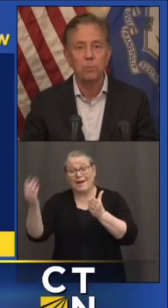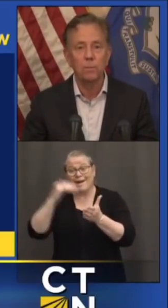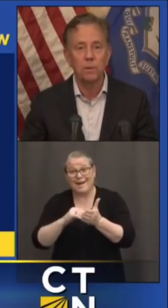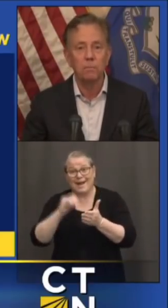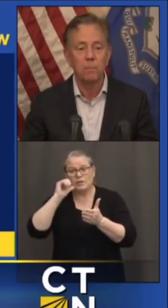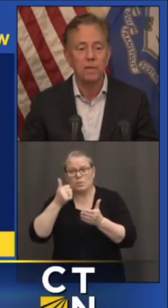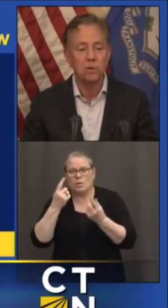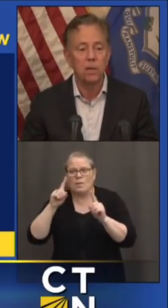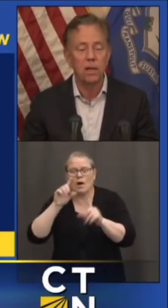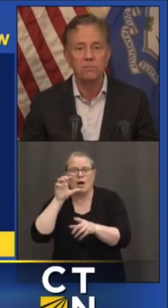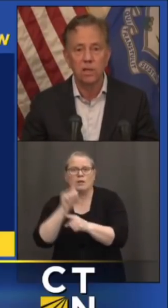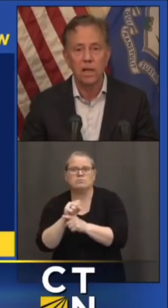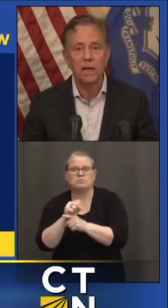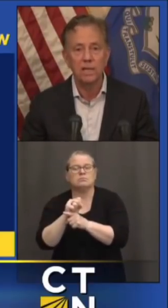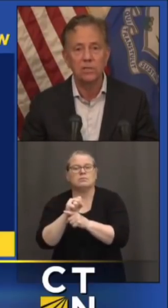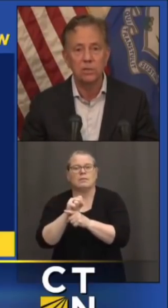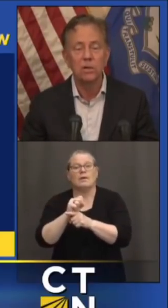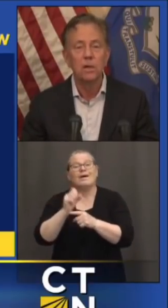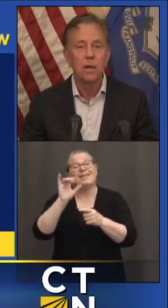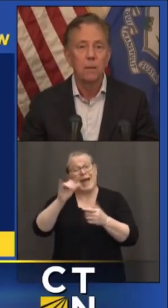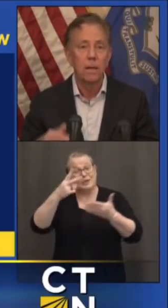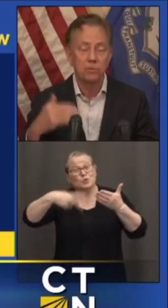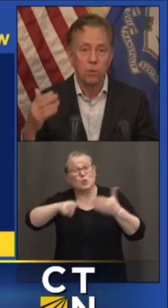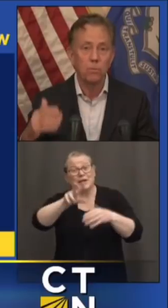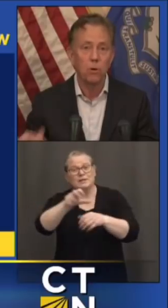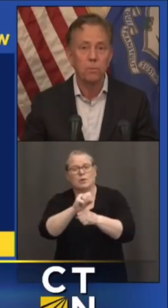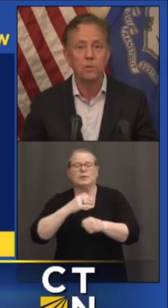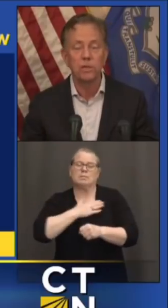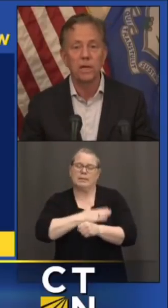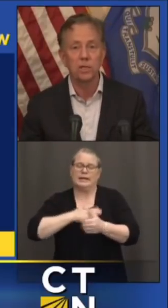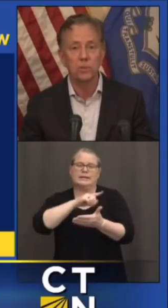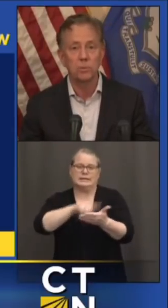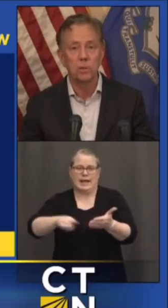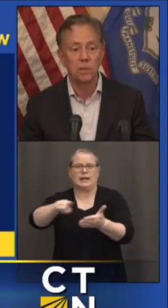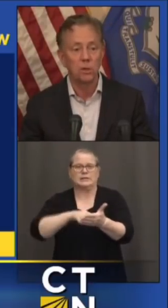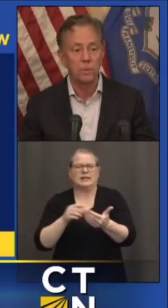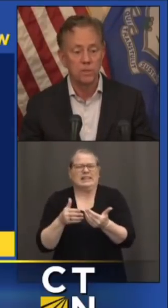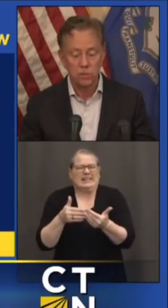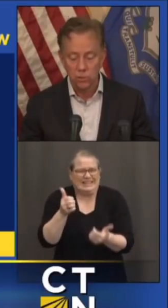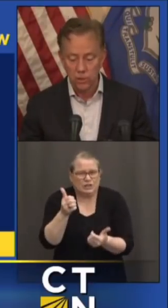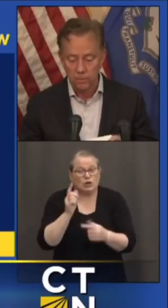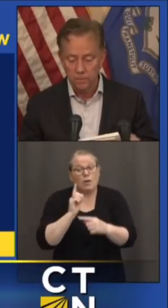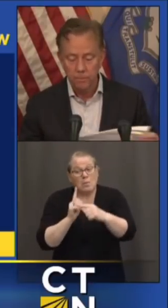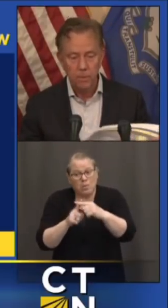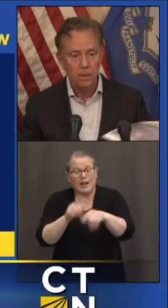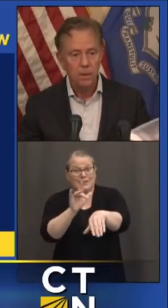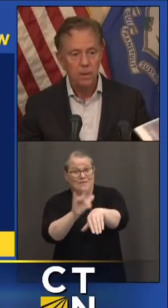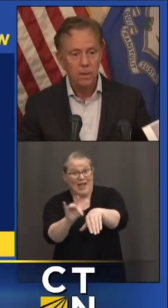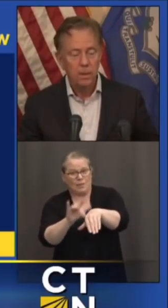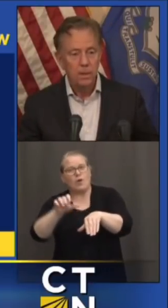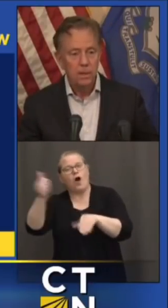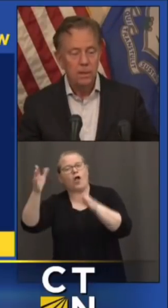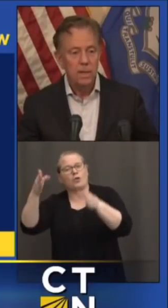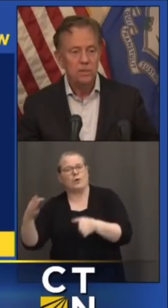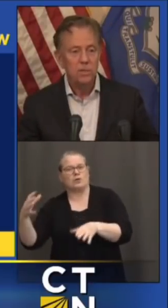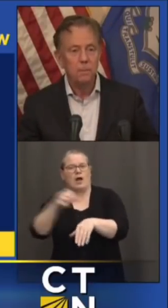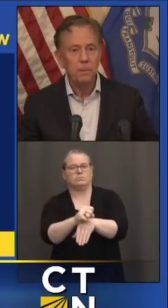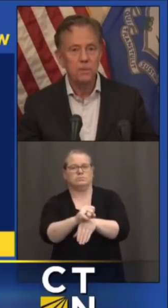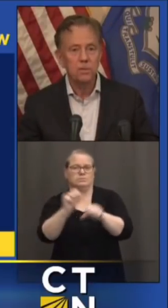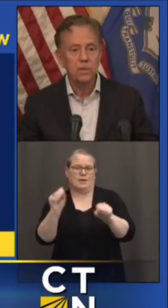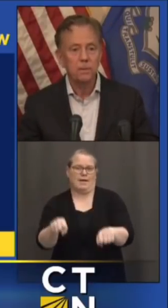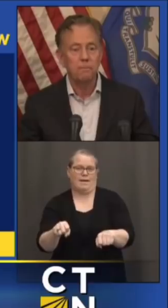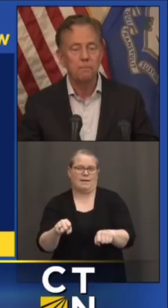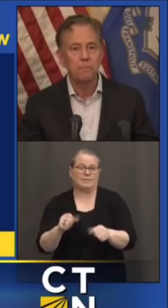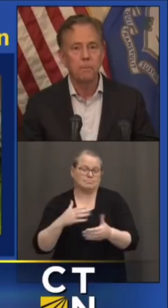vaccine appointment. It makes our lives a lot easier and makes one more person eligible a little bit sooner. Next